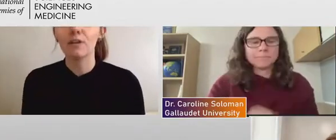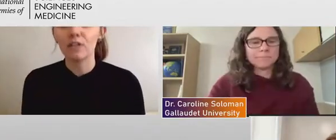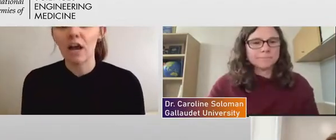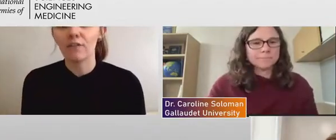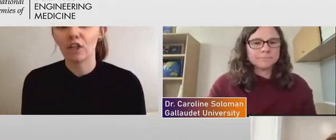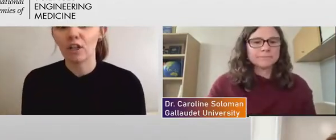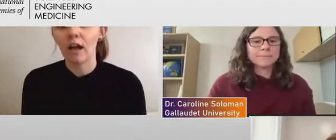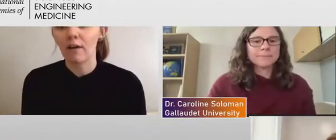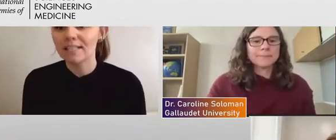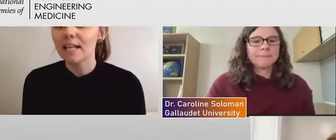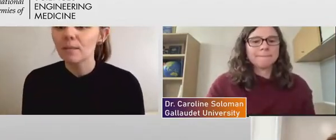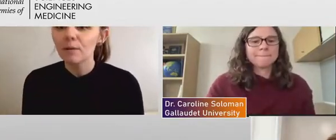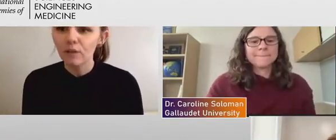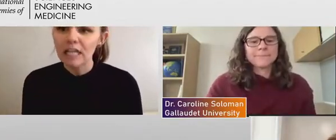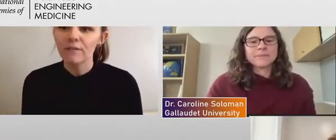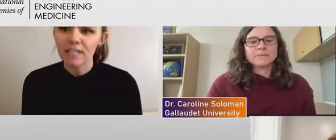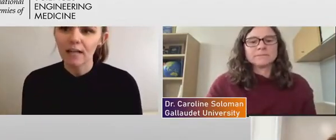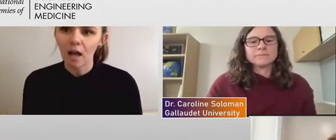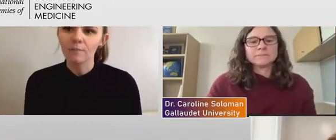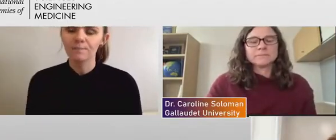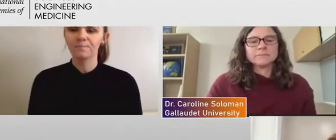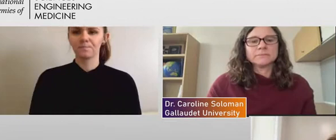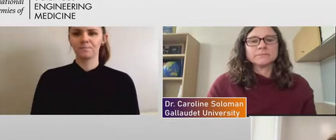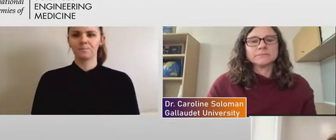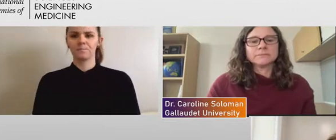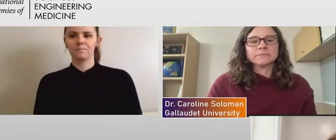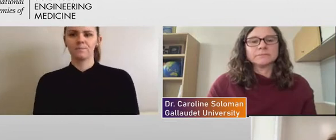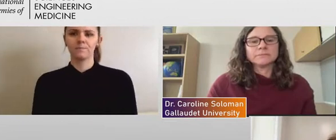Accessibility of, uh, accessibility of data.